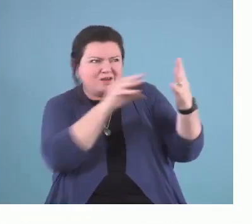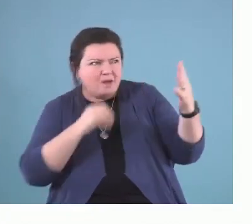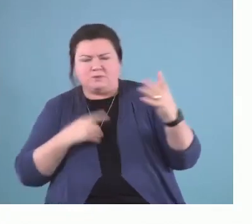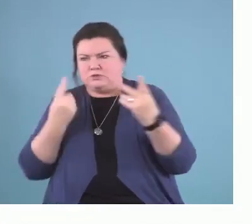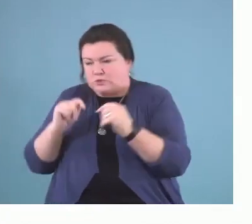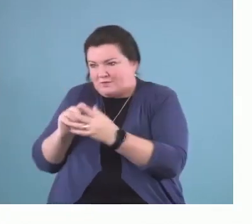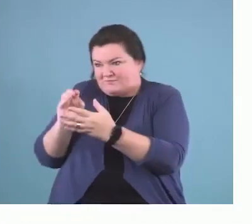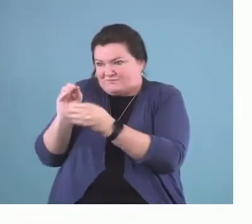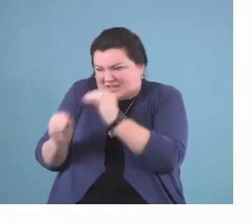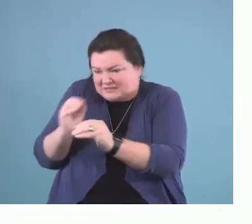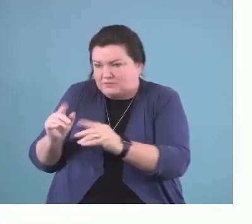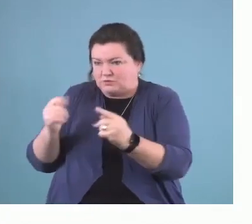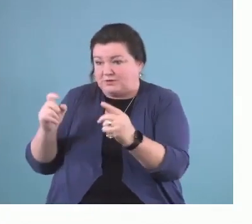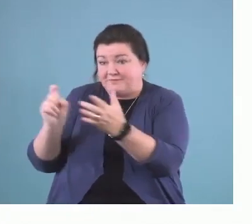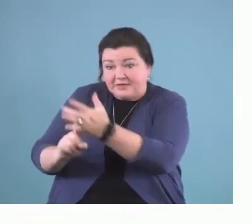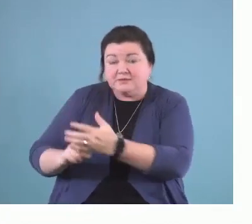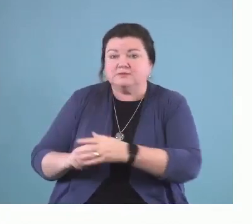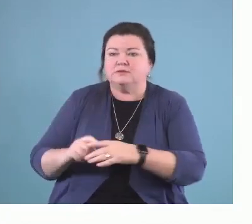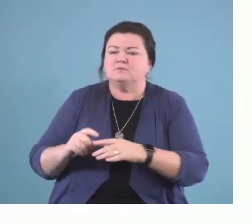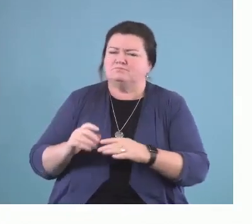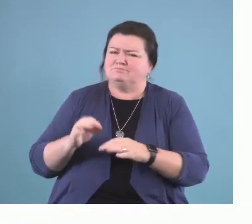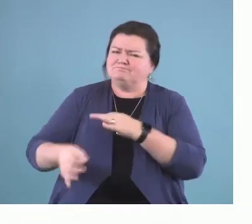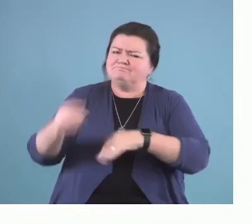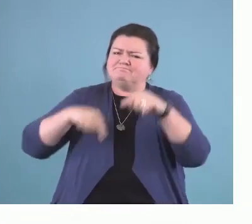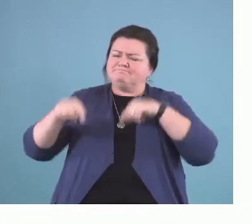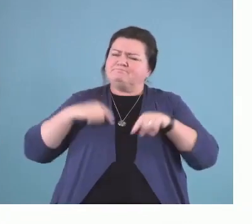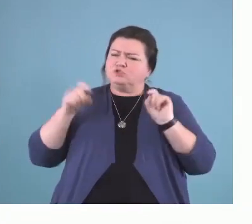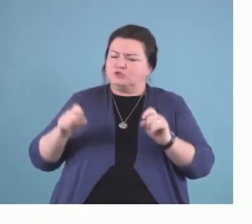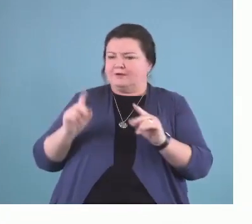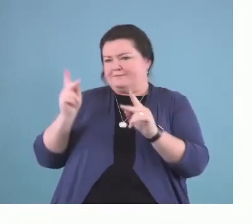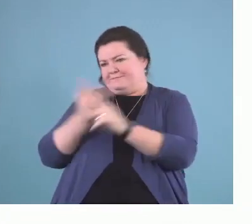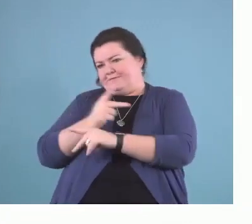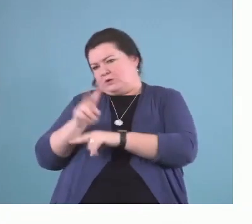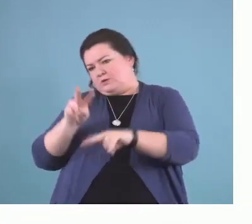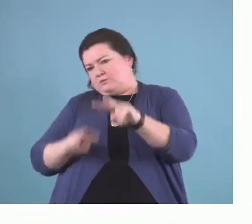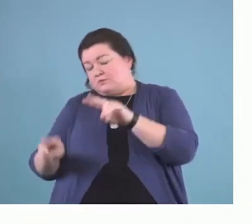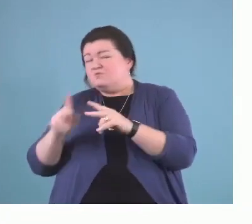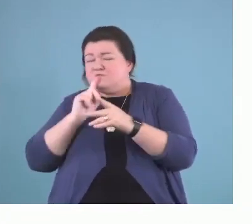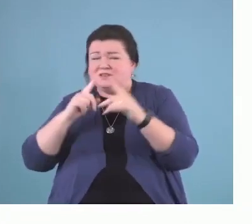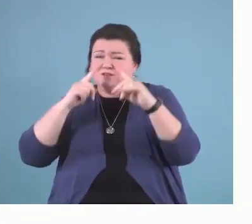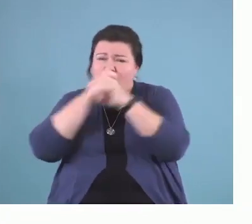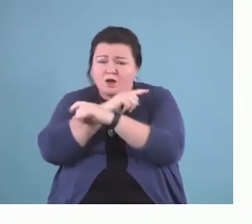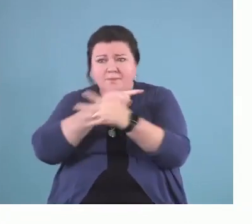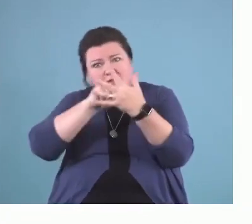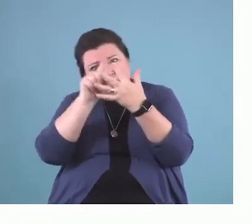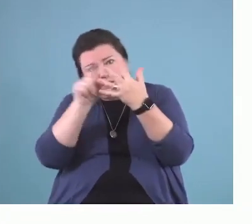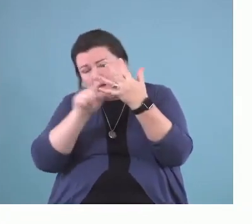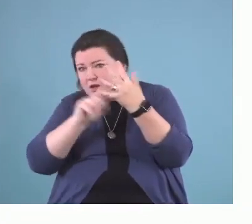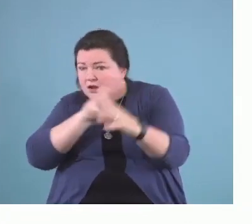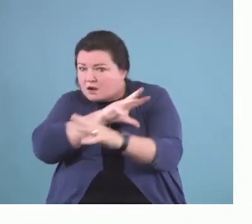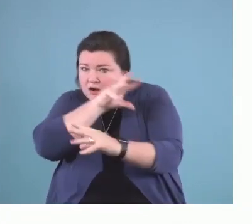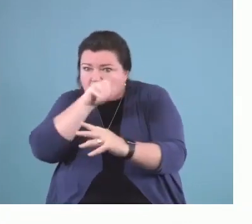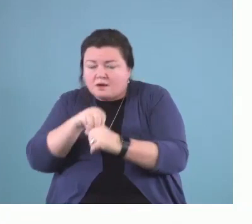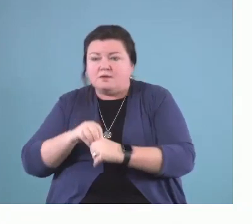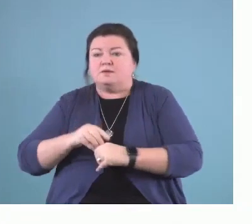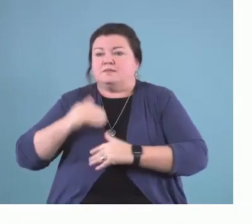rather than figure out what is the complex array of factors that is in processes that